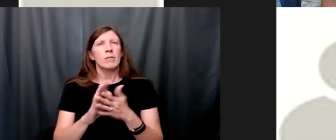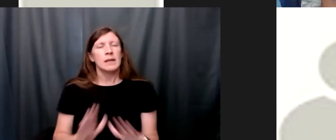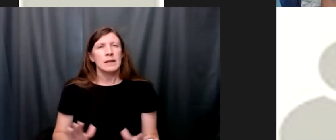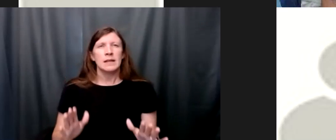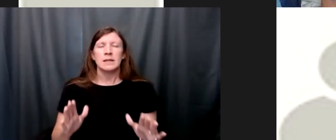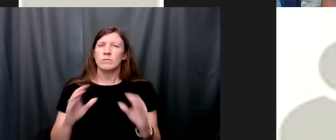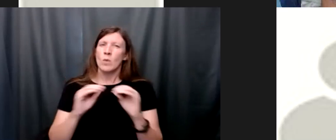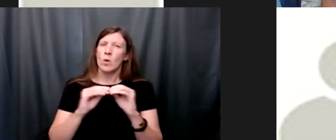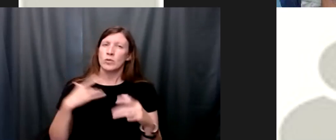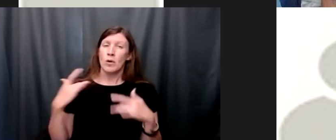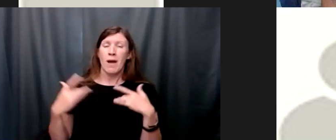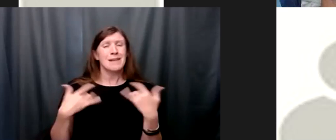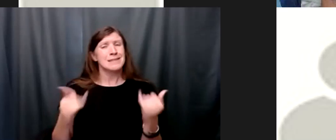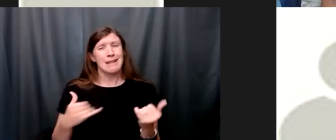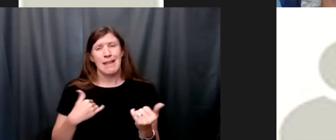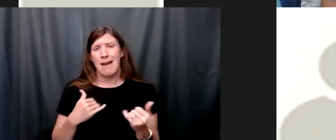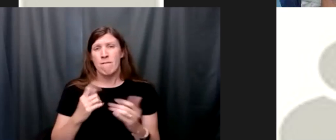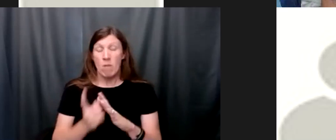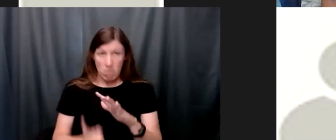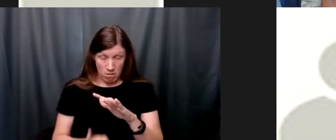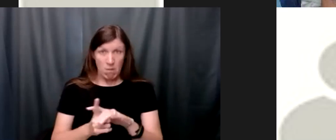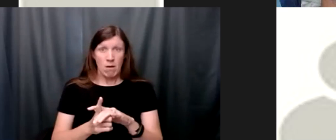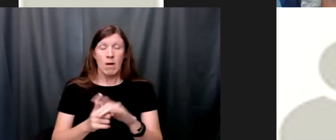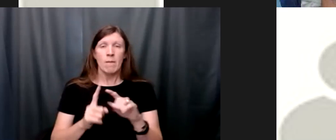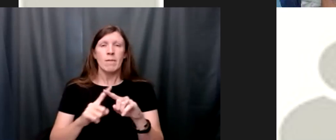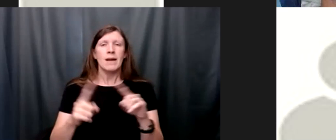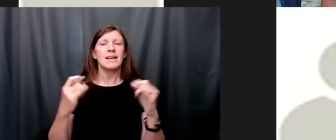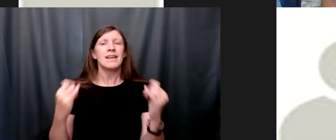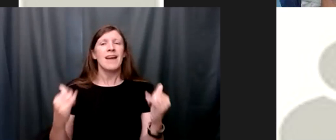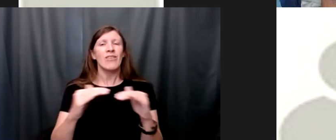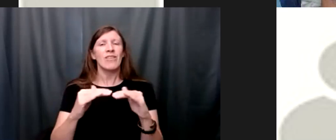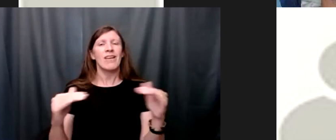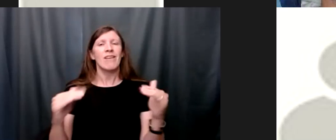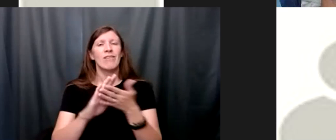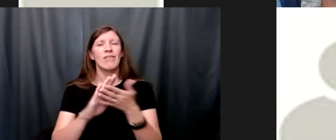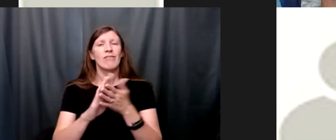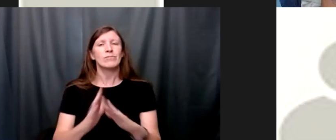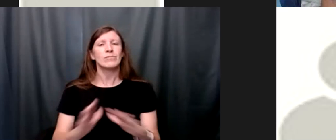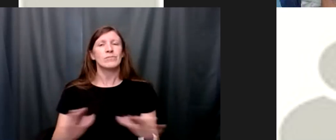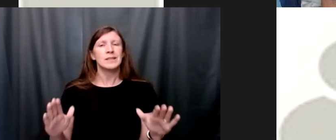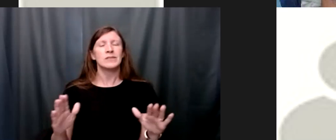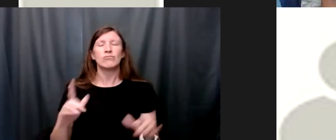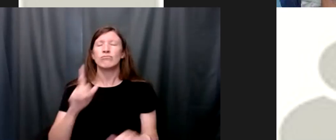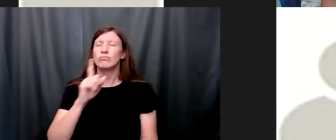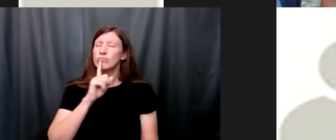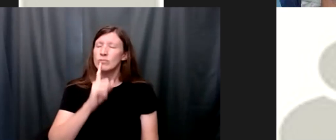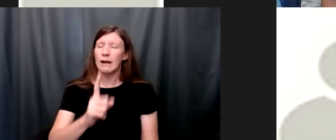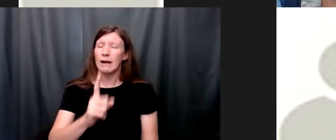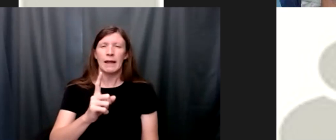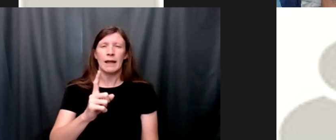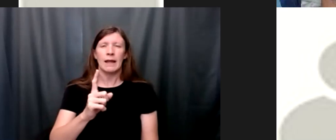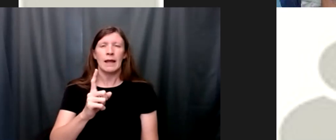i still have moments that come up but the level of peace that i have now is it's truly the peace that